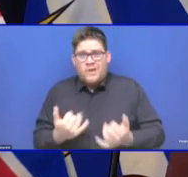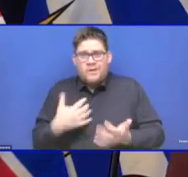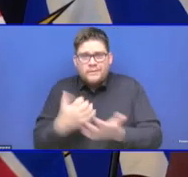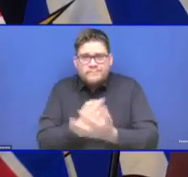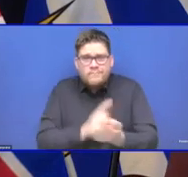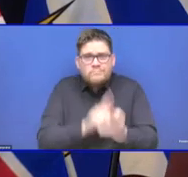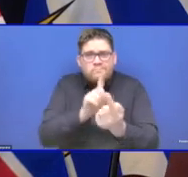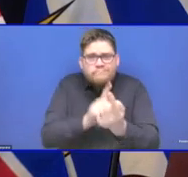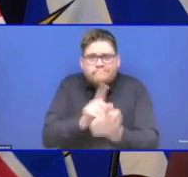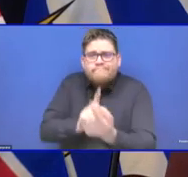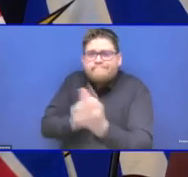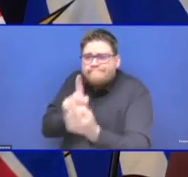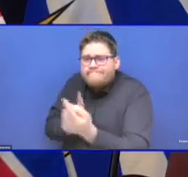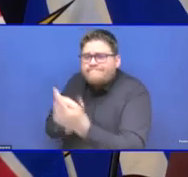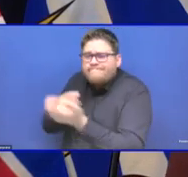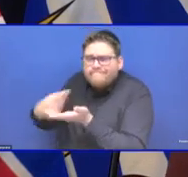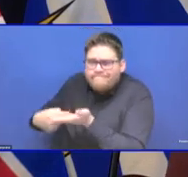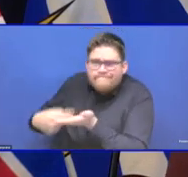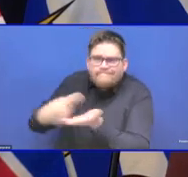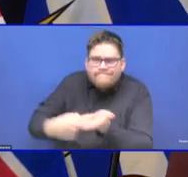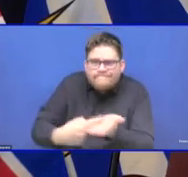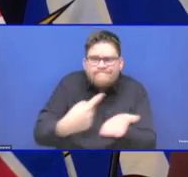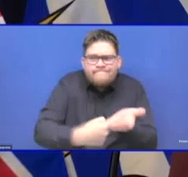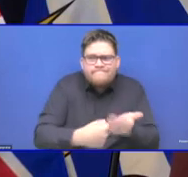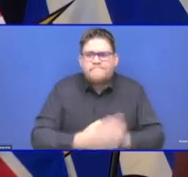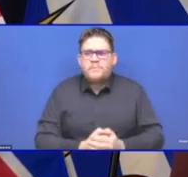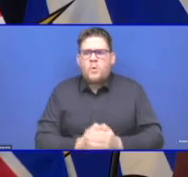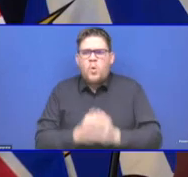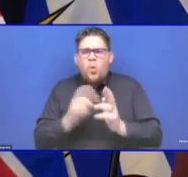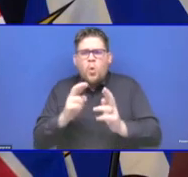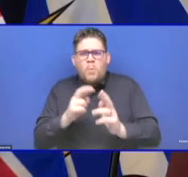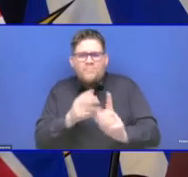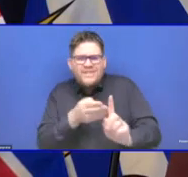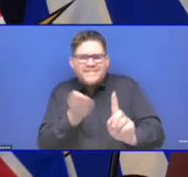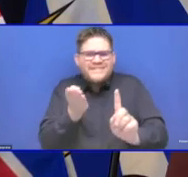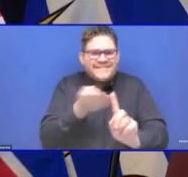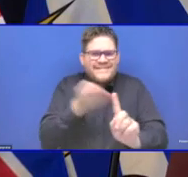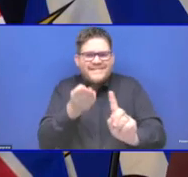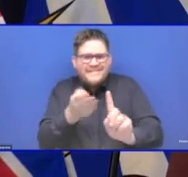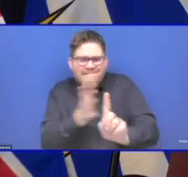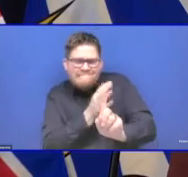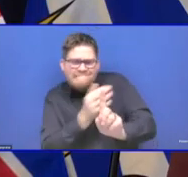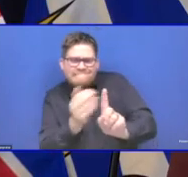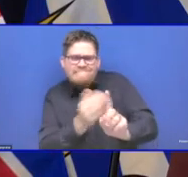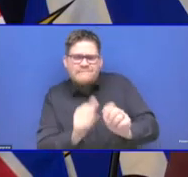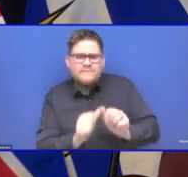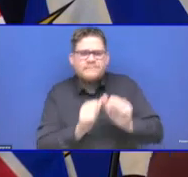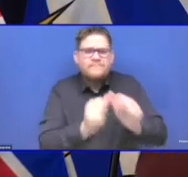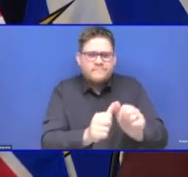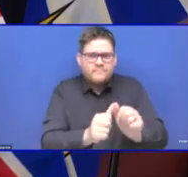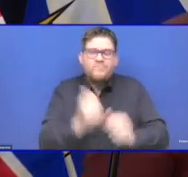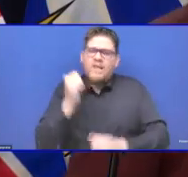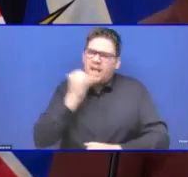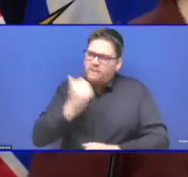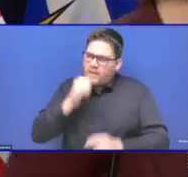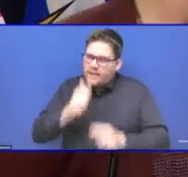on board and making sure that this is something that they're doing as a part of a health care profession.